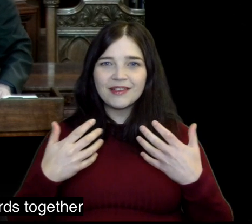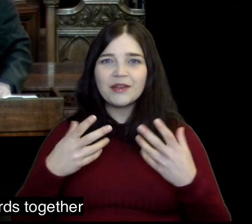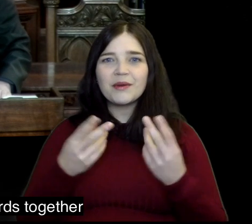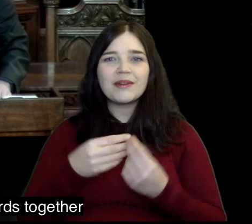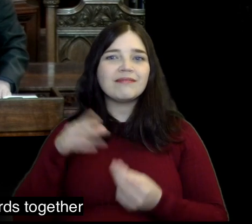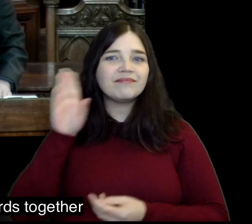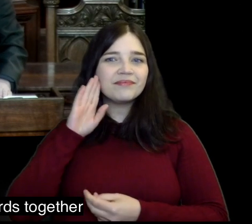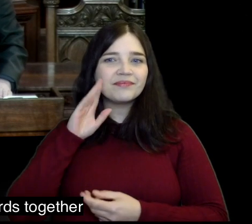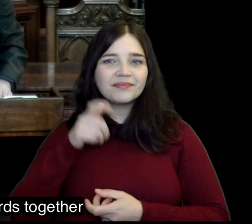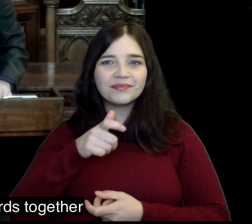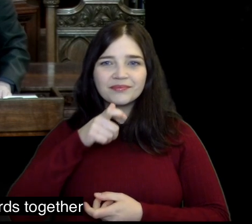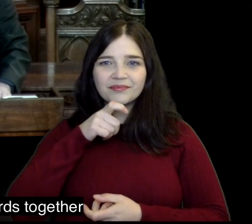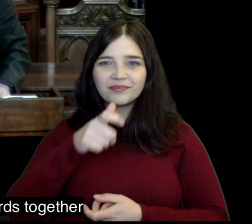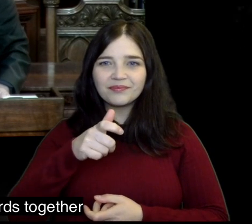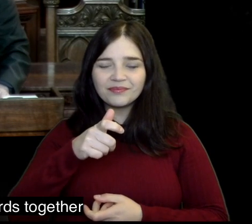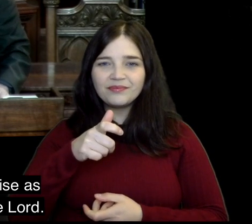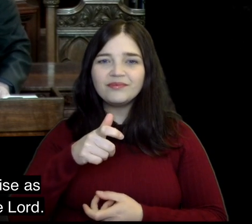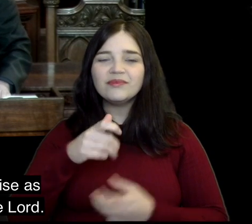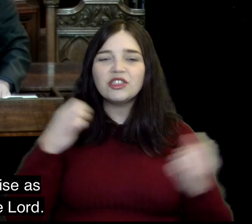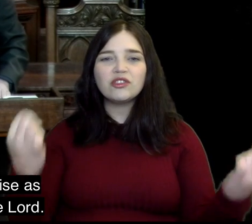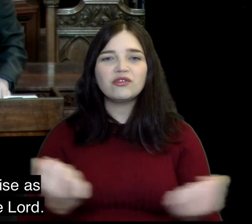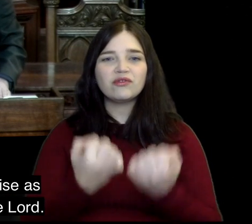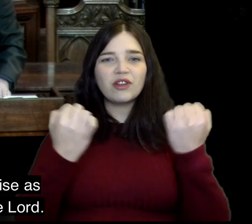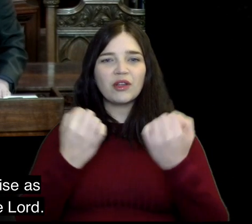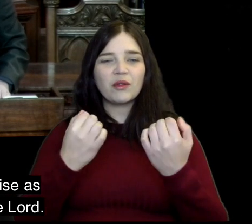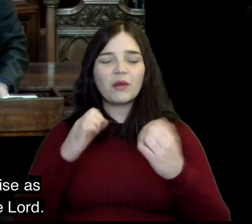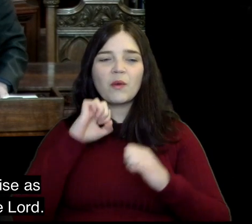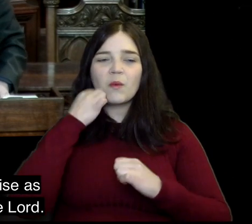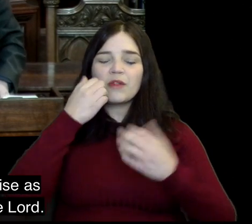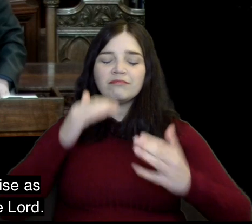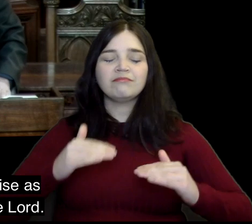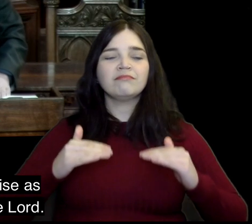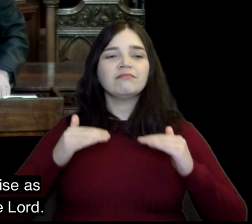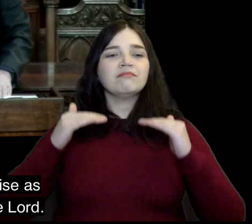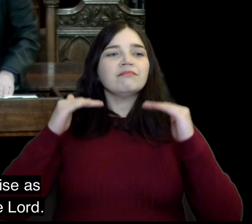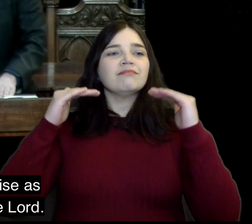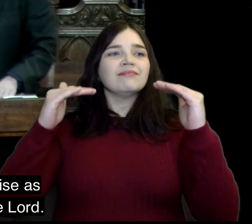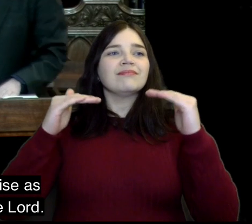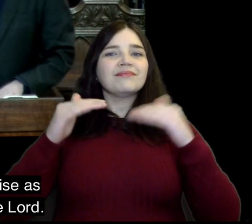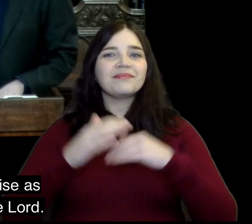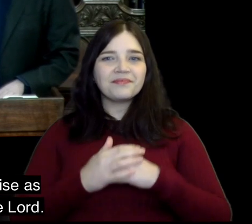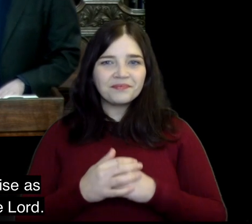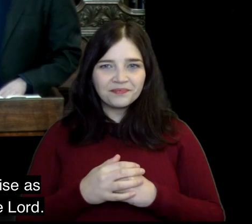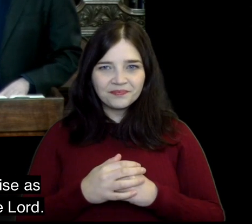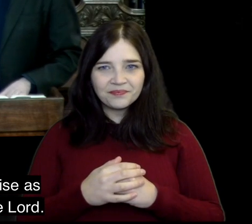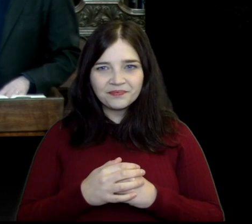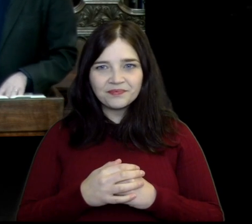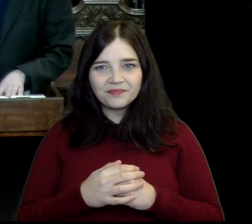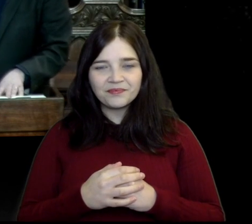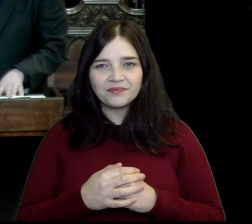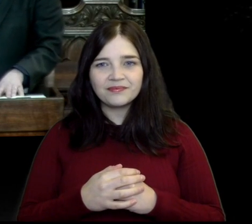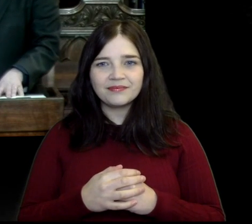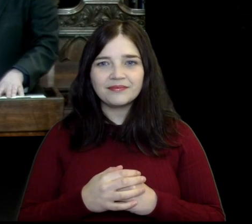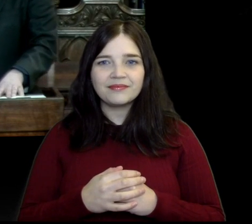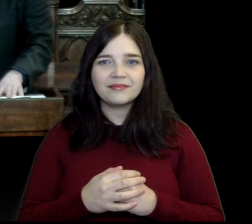our worship as we listen to the words together of strength will rise as we wait upon the Lord.